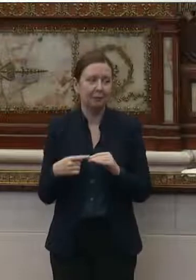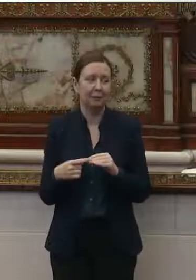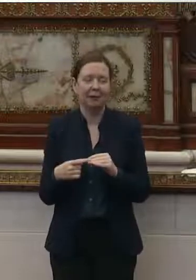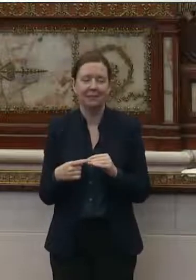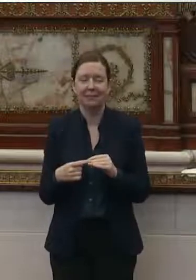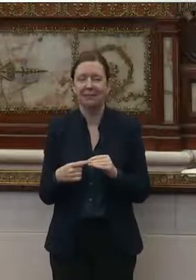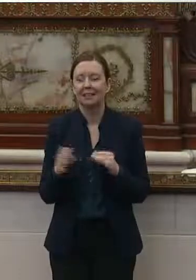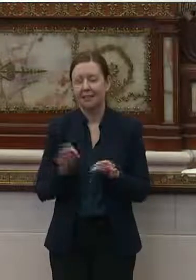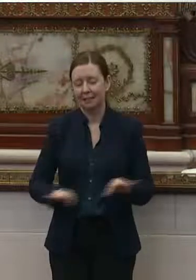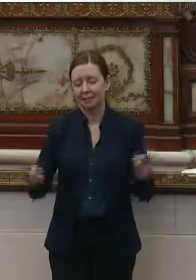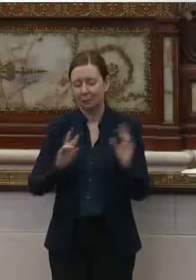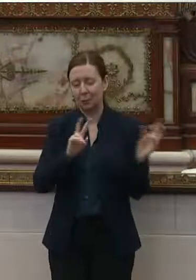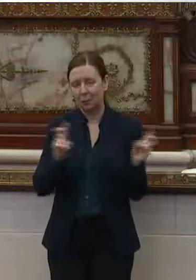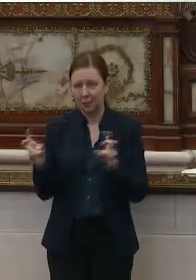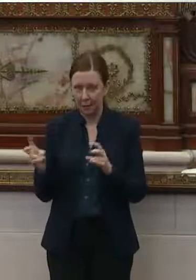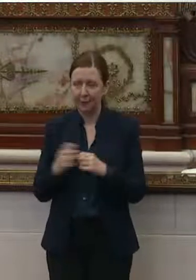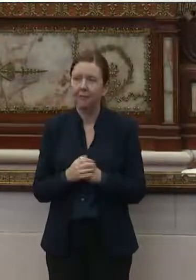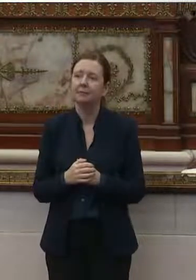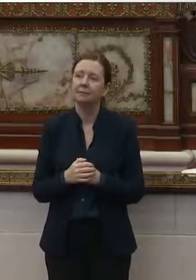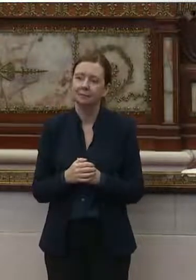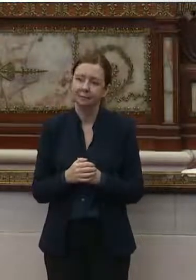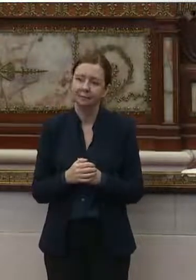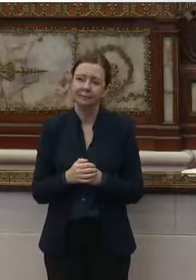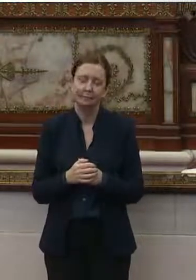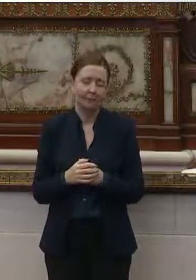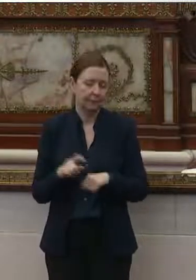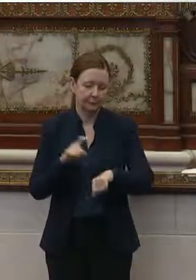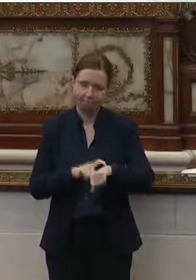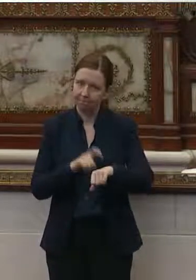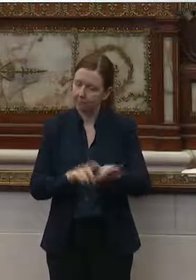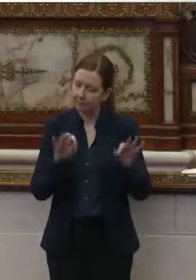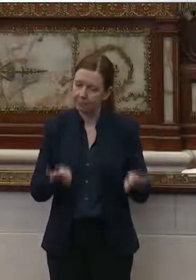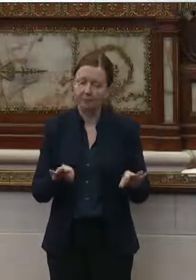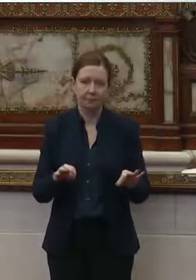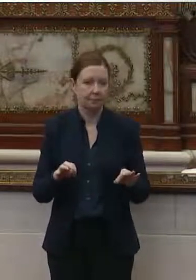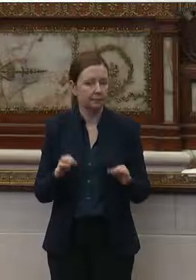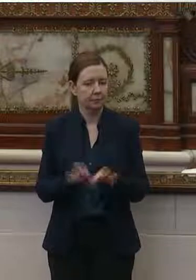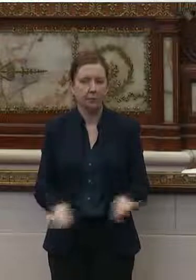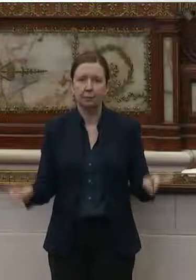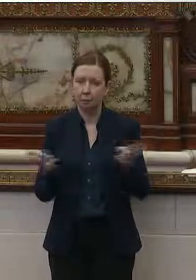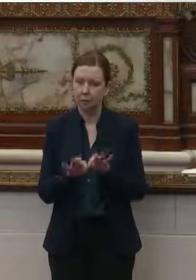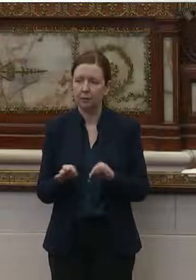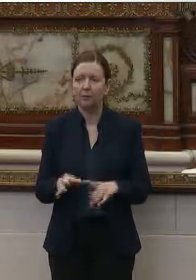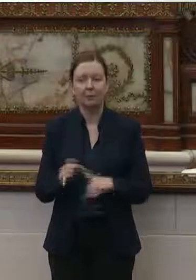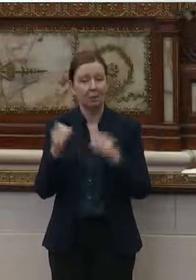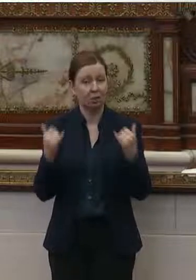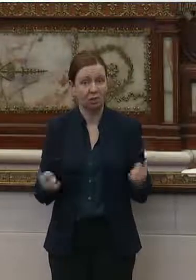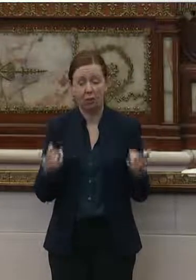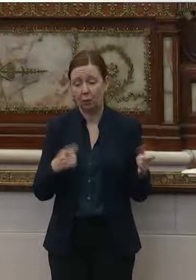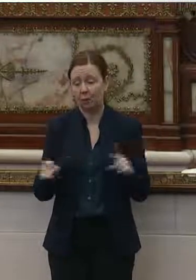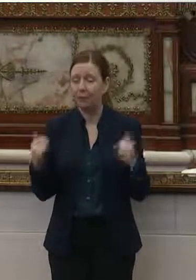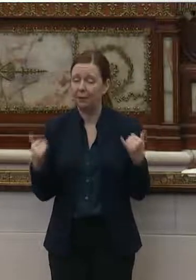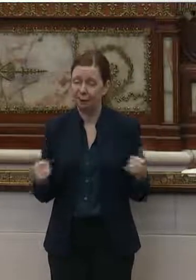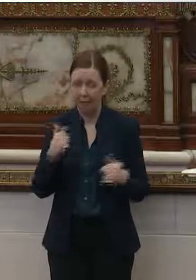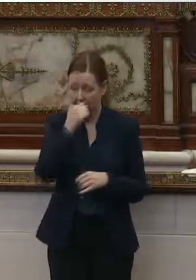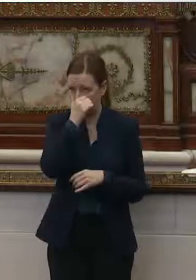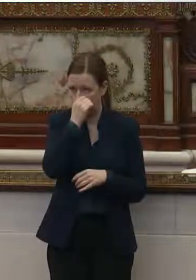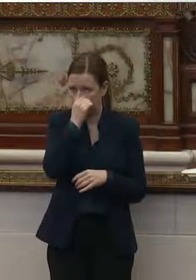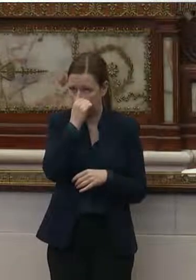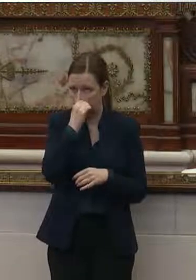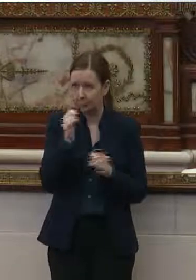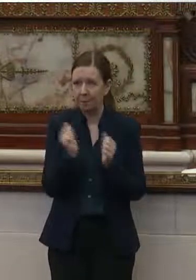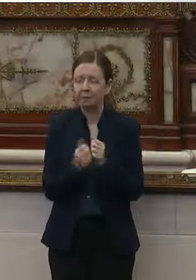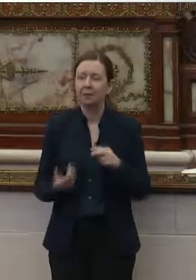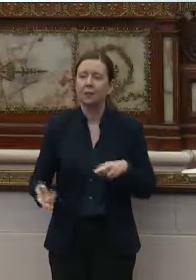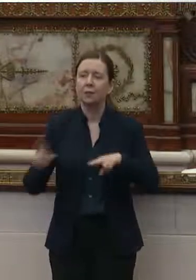this important topic. This is a timely conversation that's so important, especially considering what is happening right now with the